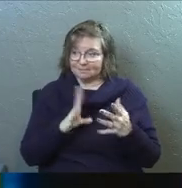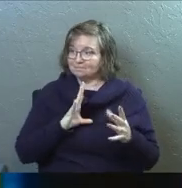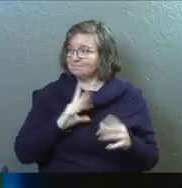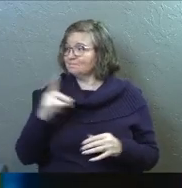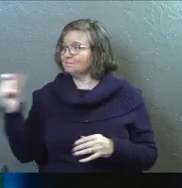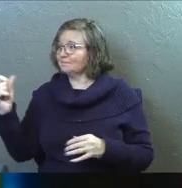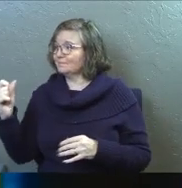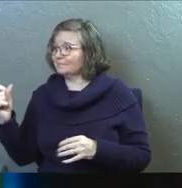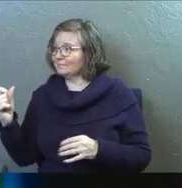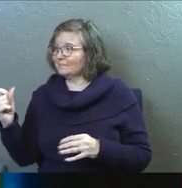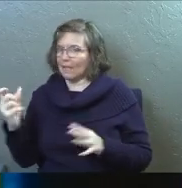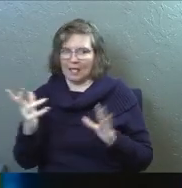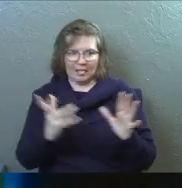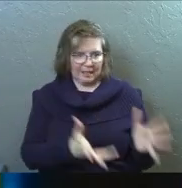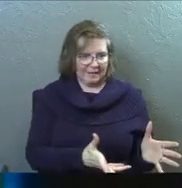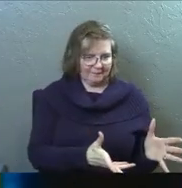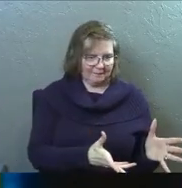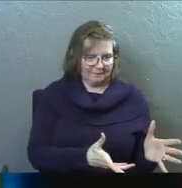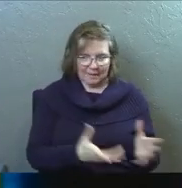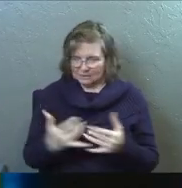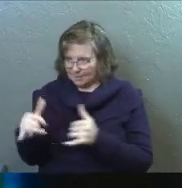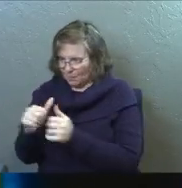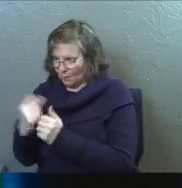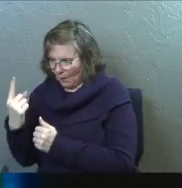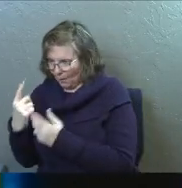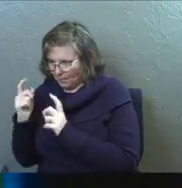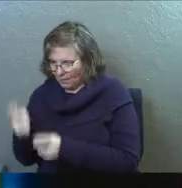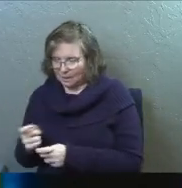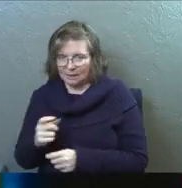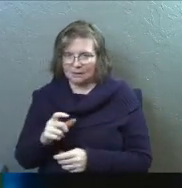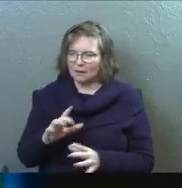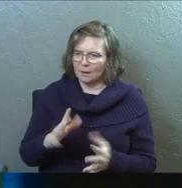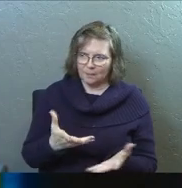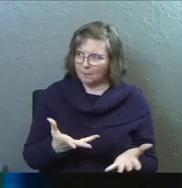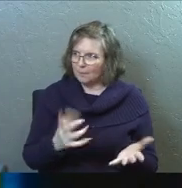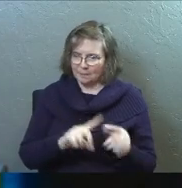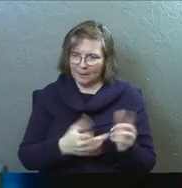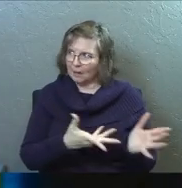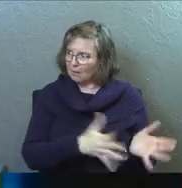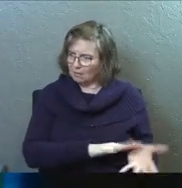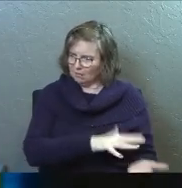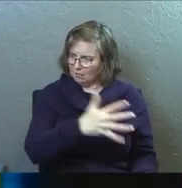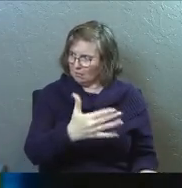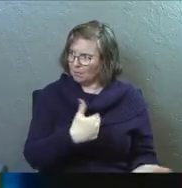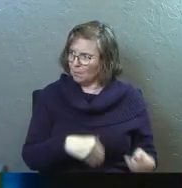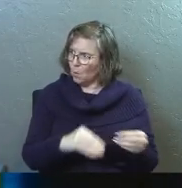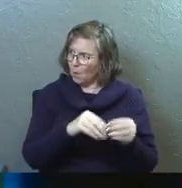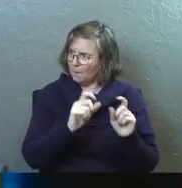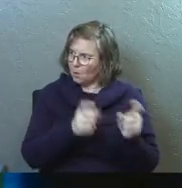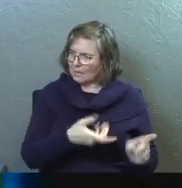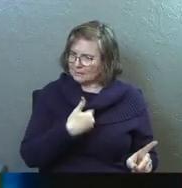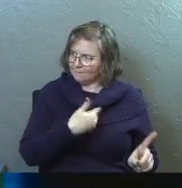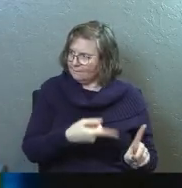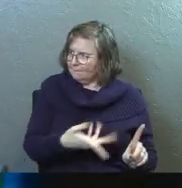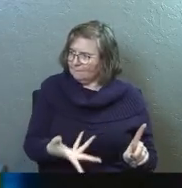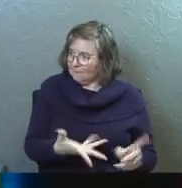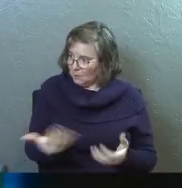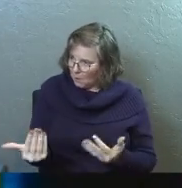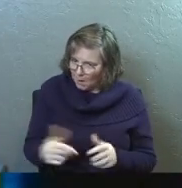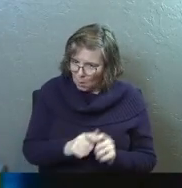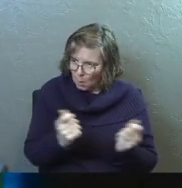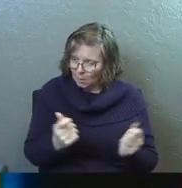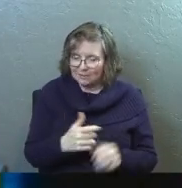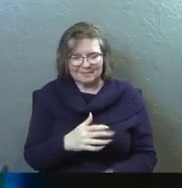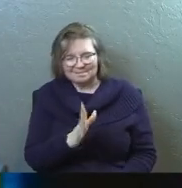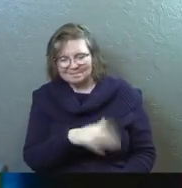good. I'll see you later. And she just like, that's all she plays with. And Sarah and I are like, but look, there's so many more. Like, don't you want to